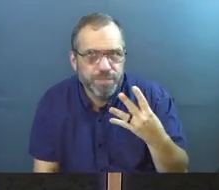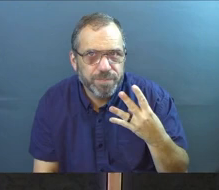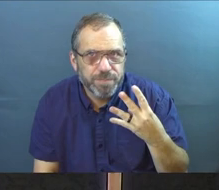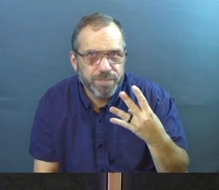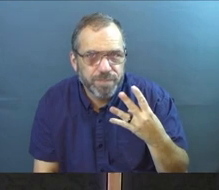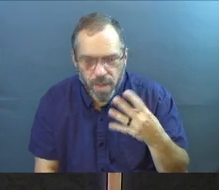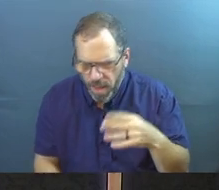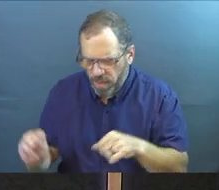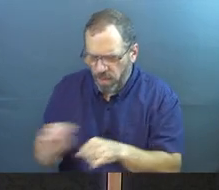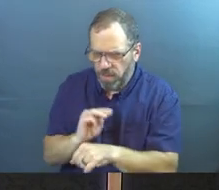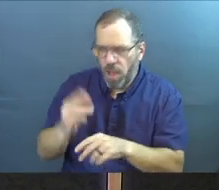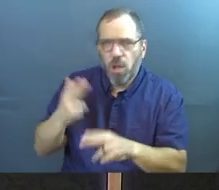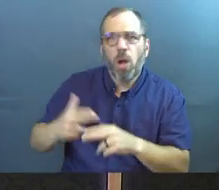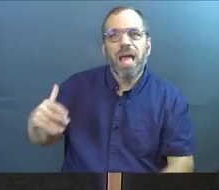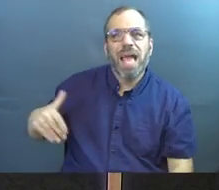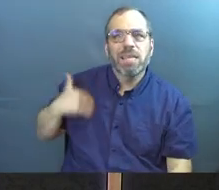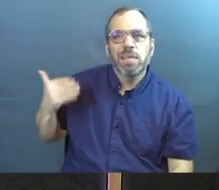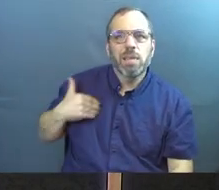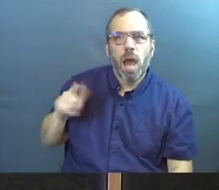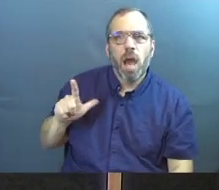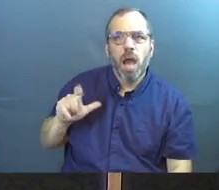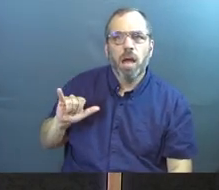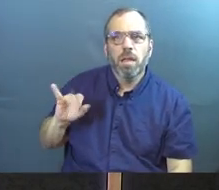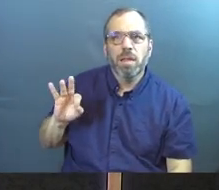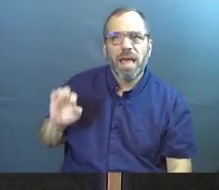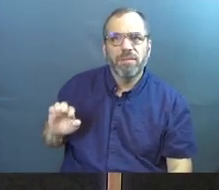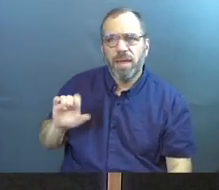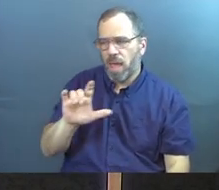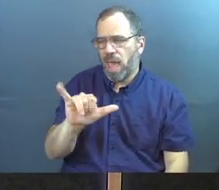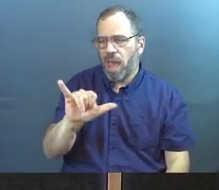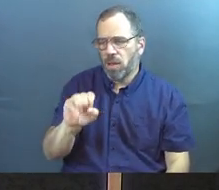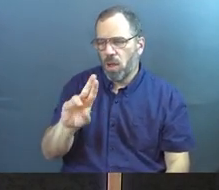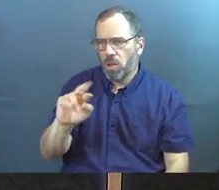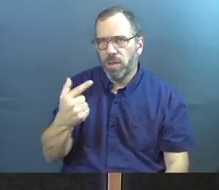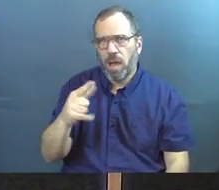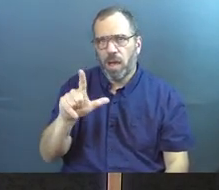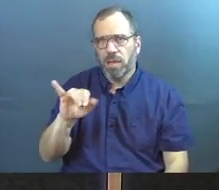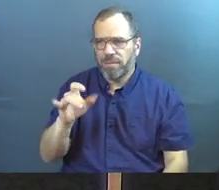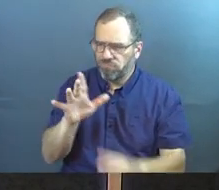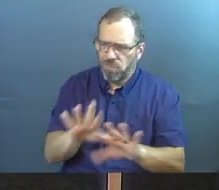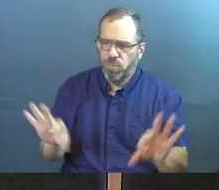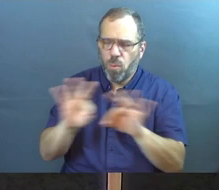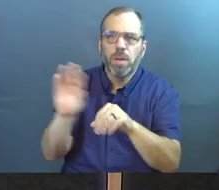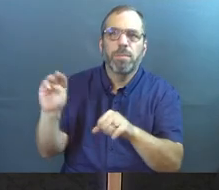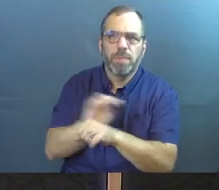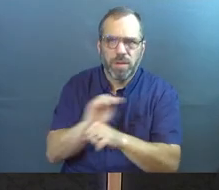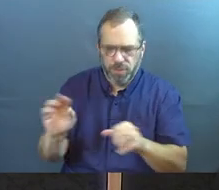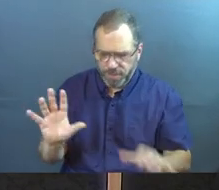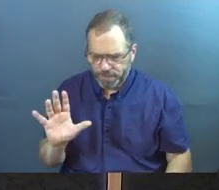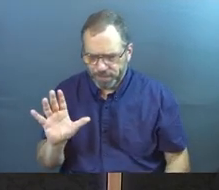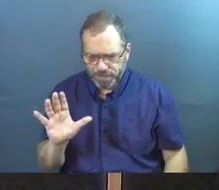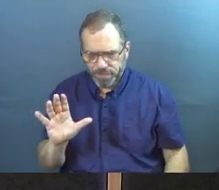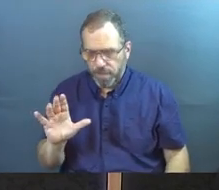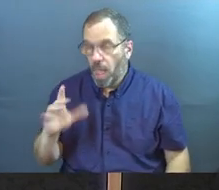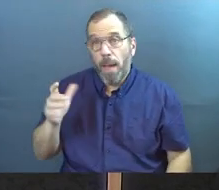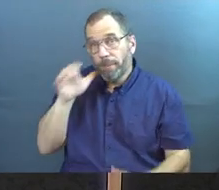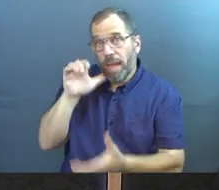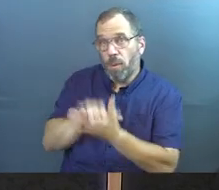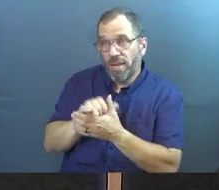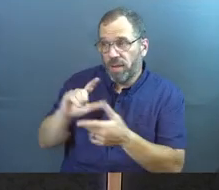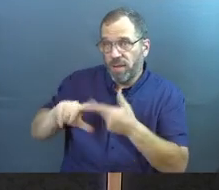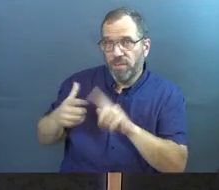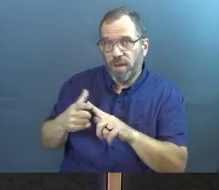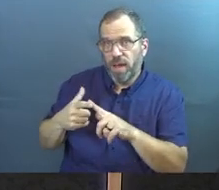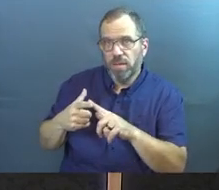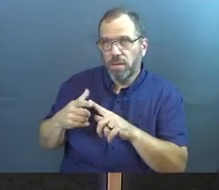There's a ministry called Young Life. Anybody ever hear of Young Life? Young Life is a very important ministry. Linda and I have got a